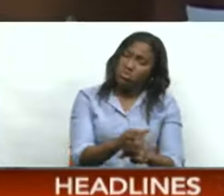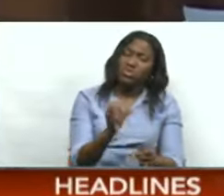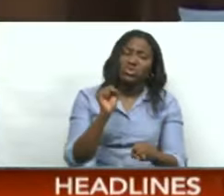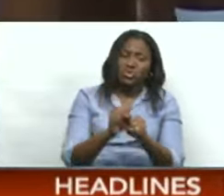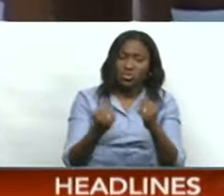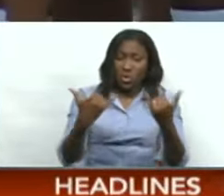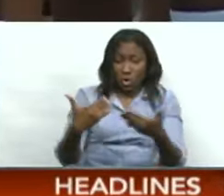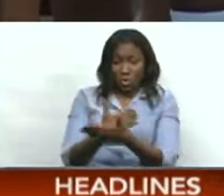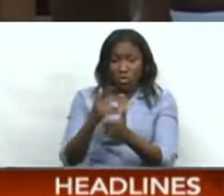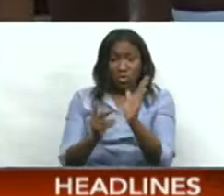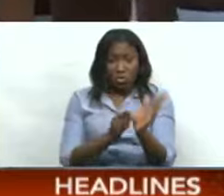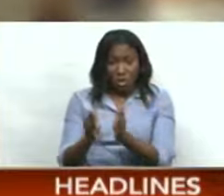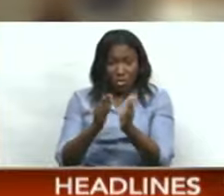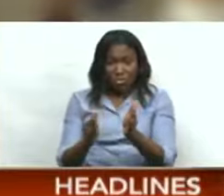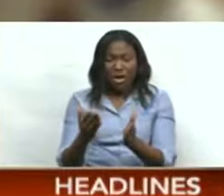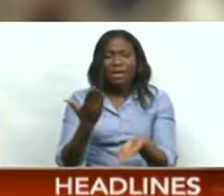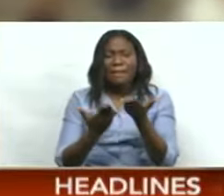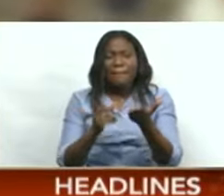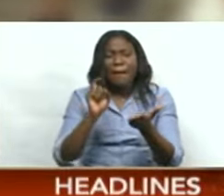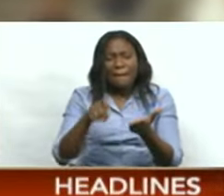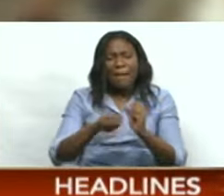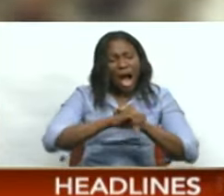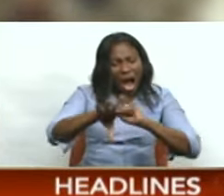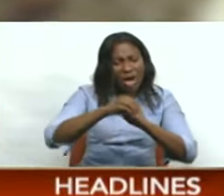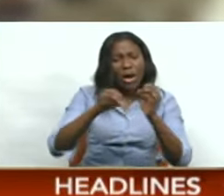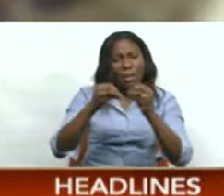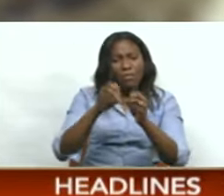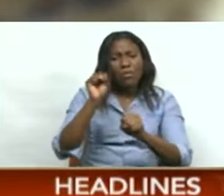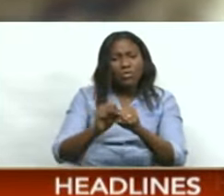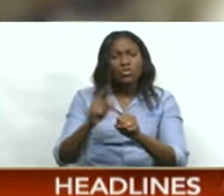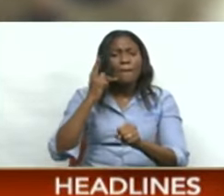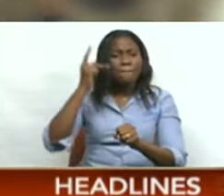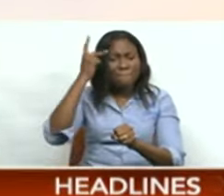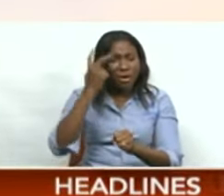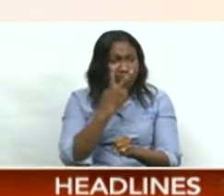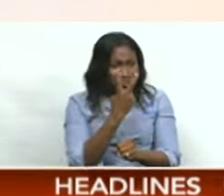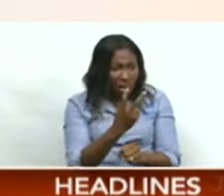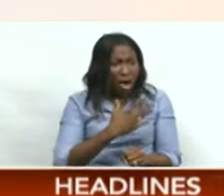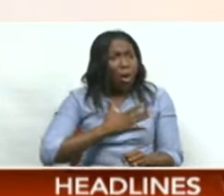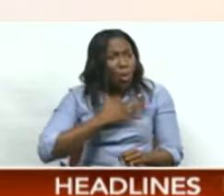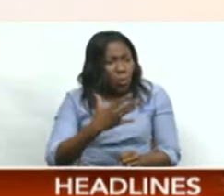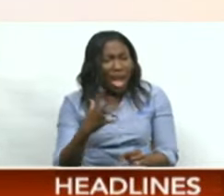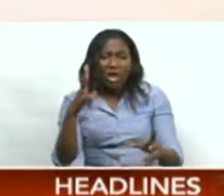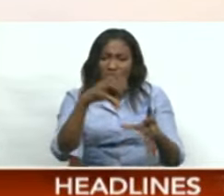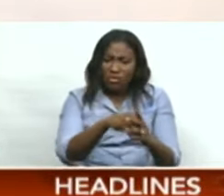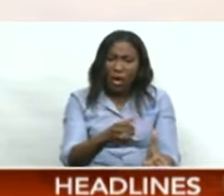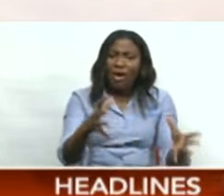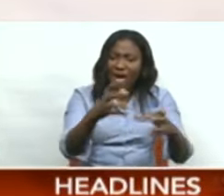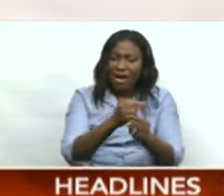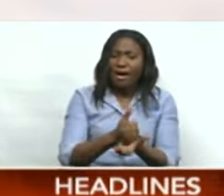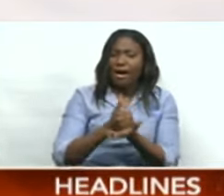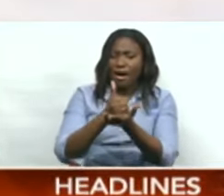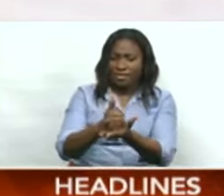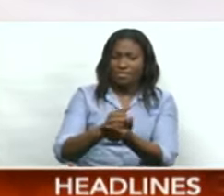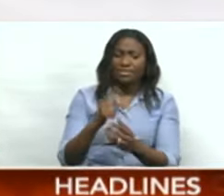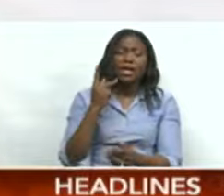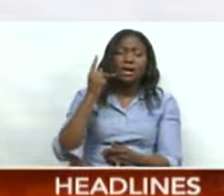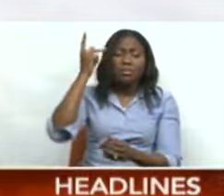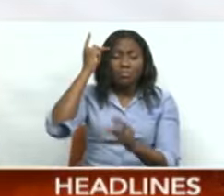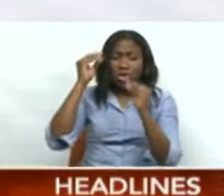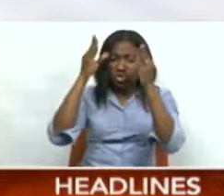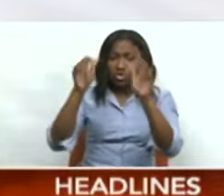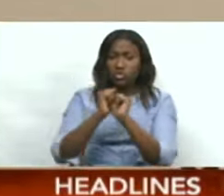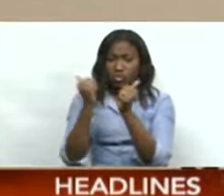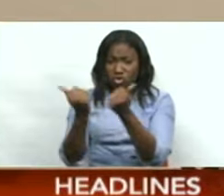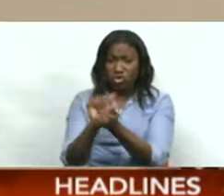initiative should be made attractive so that parents are more willing to take part. President of the National Parent Teacher Association, Walter